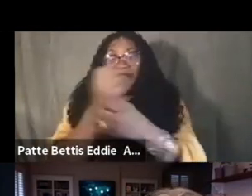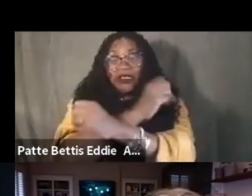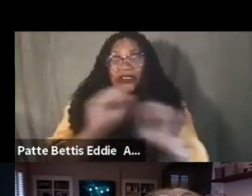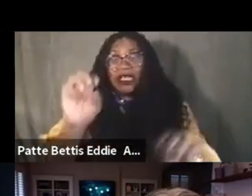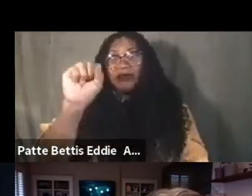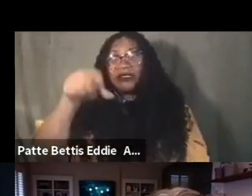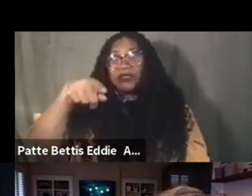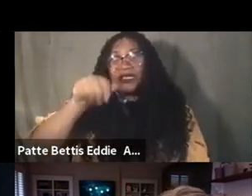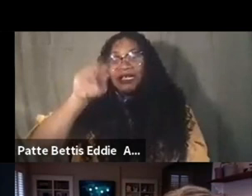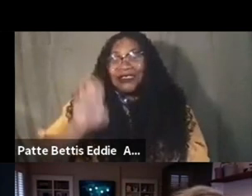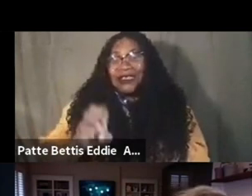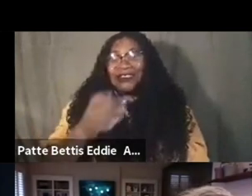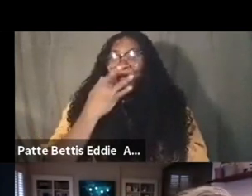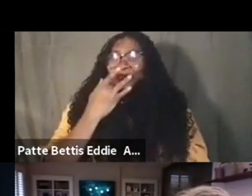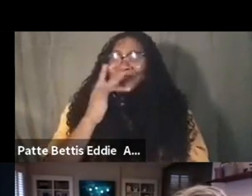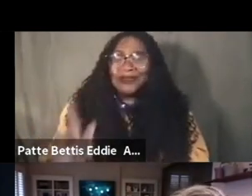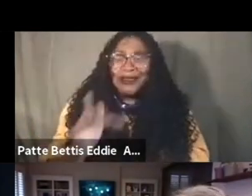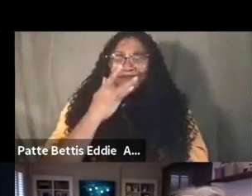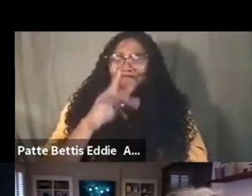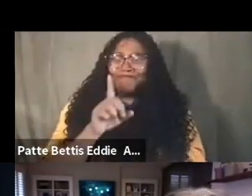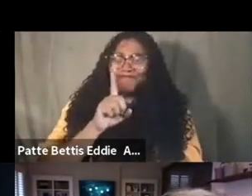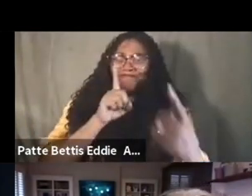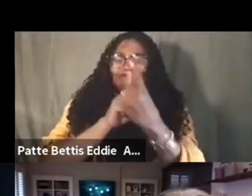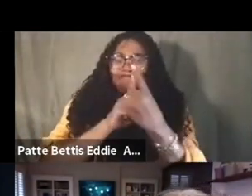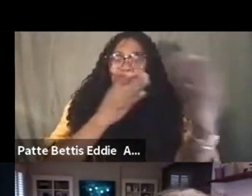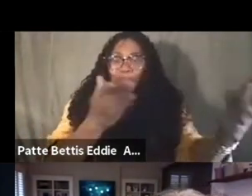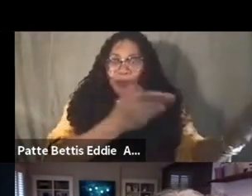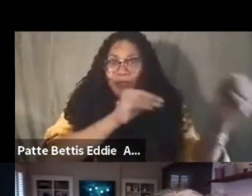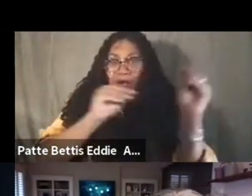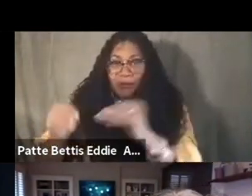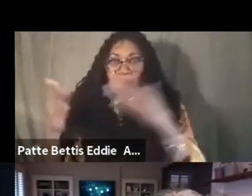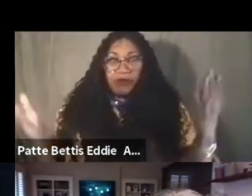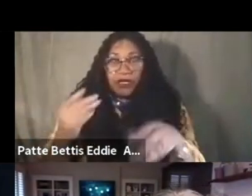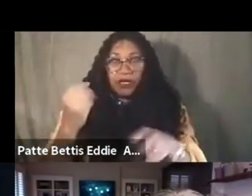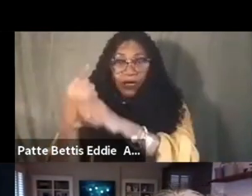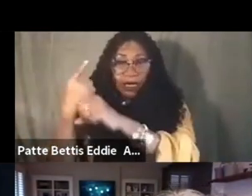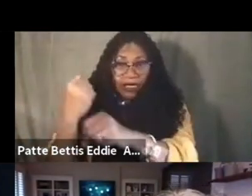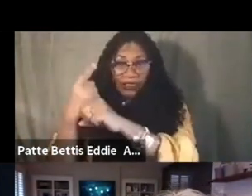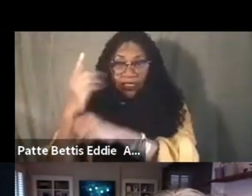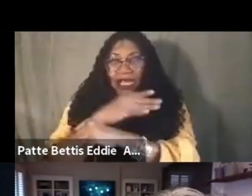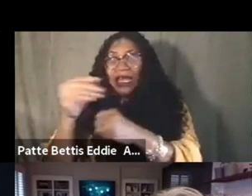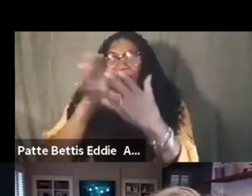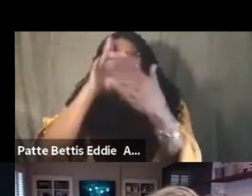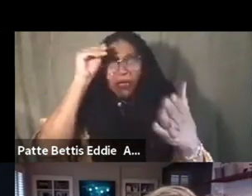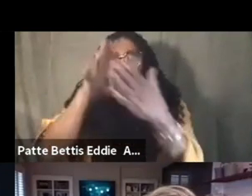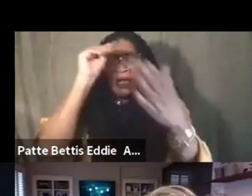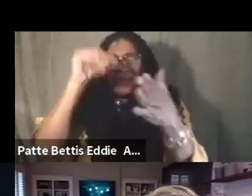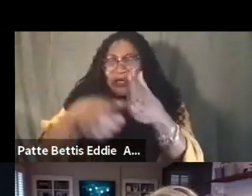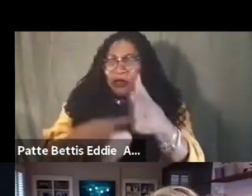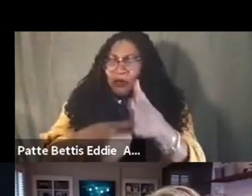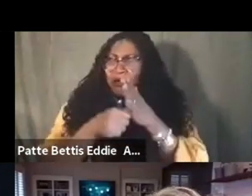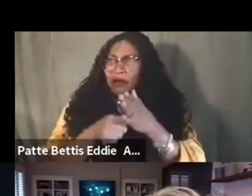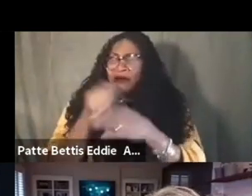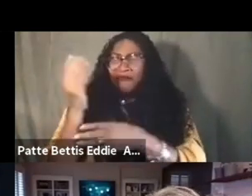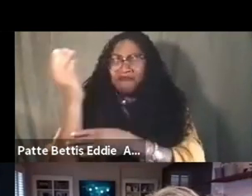lucky lucky enough to meet when i um moved here last year and i just keep learning and i'm just so impressed by his music